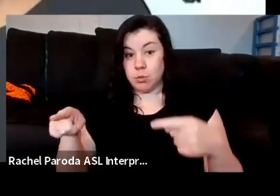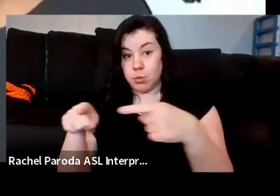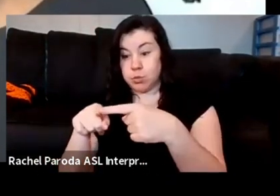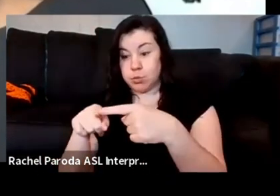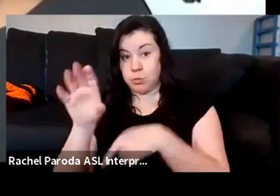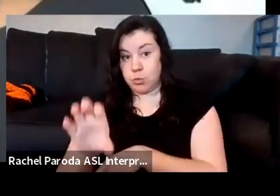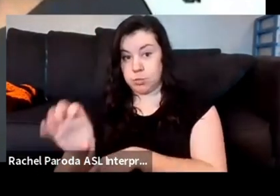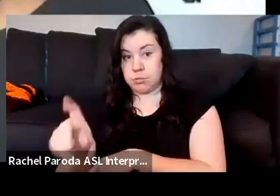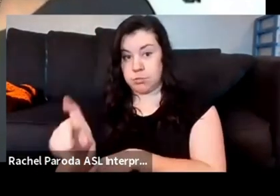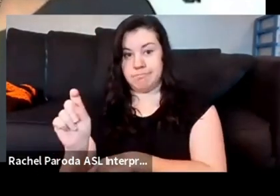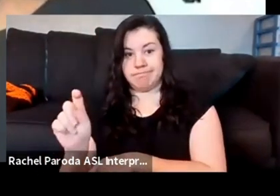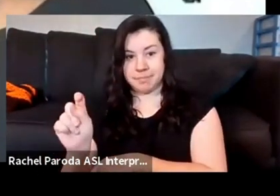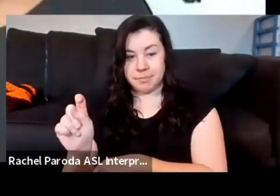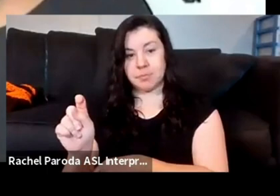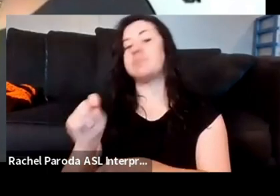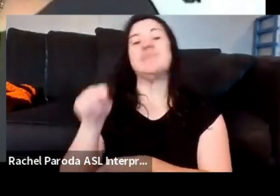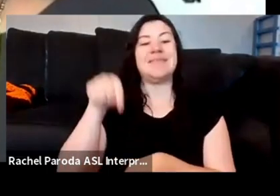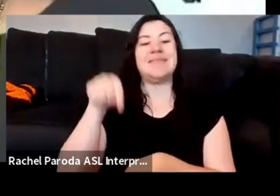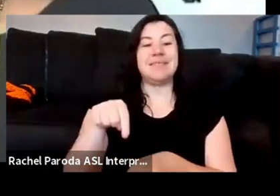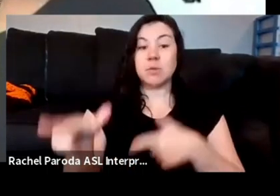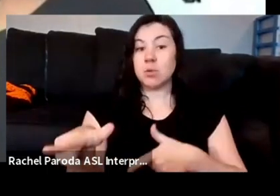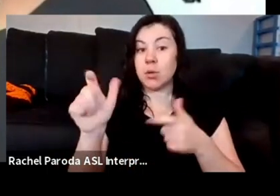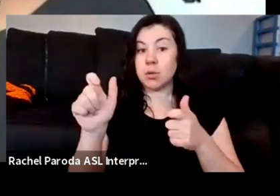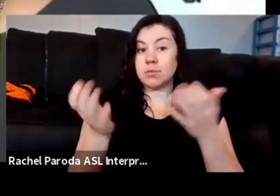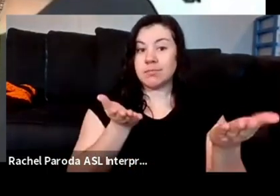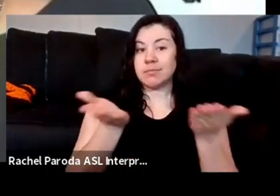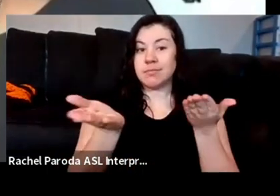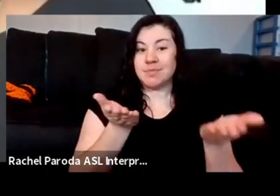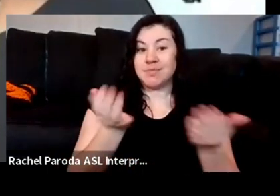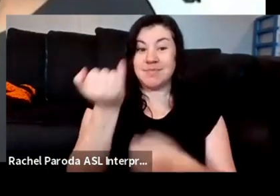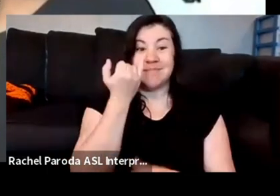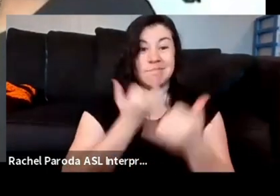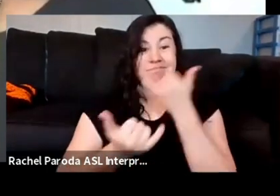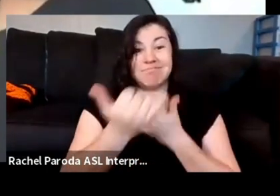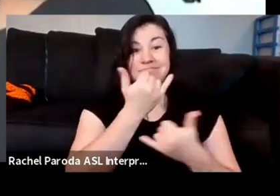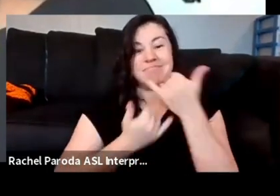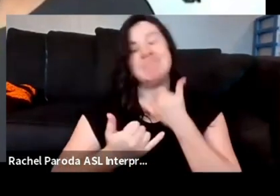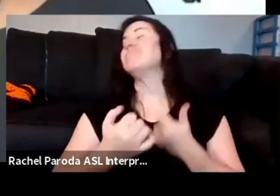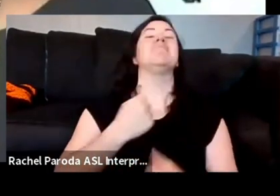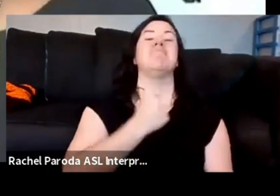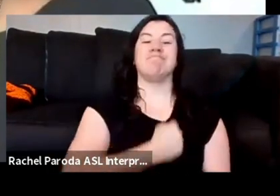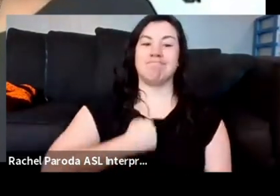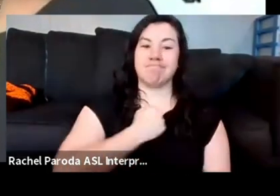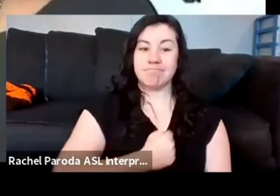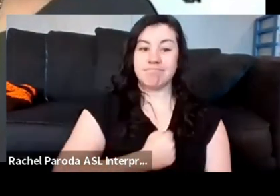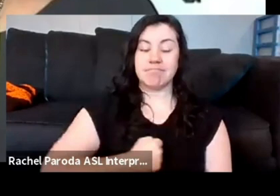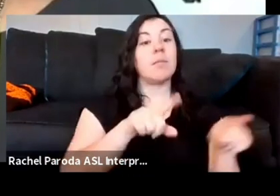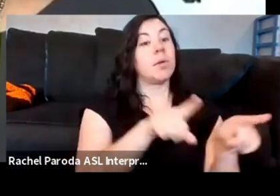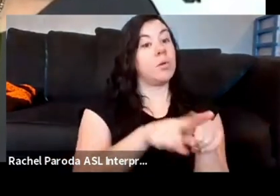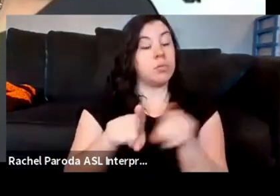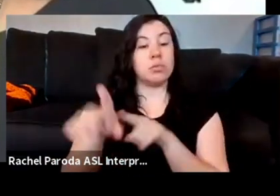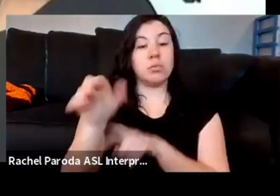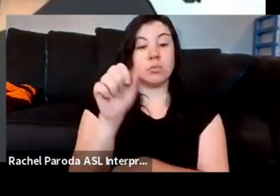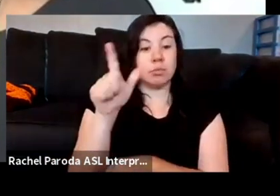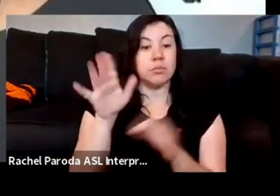Since this is an automated service, we apologize in advance for any errors in transcription. There will be ASL interpreters on